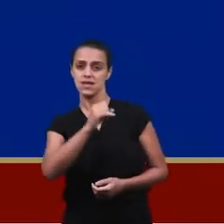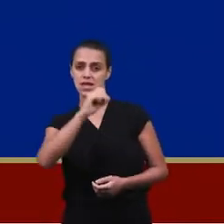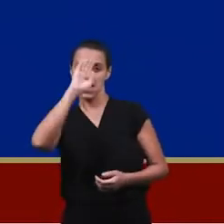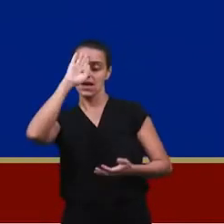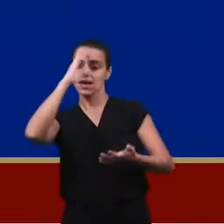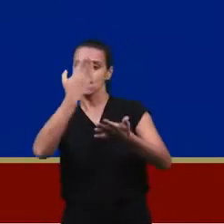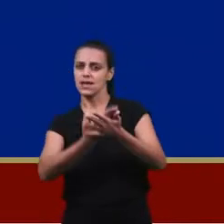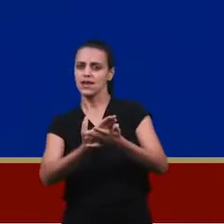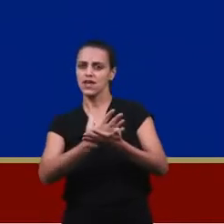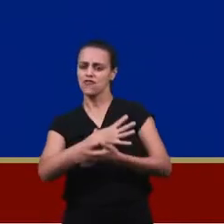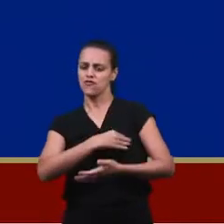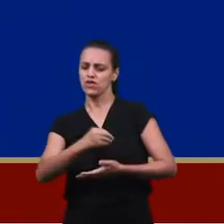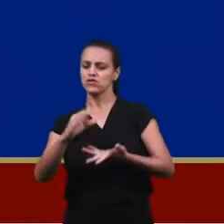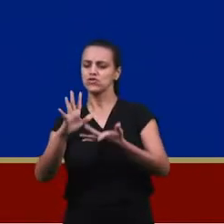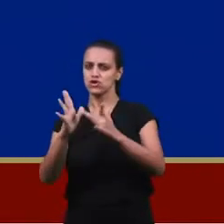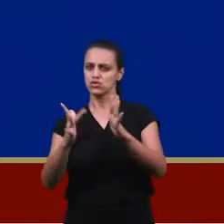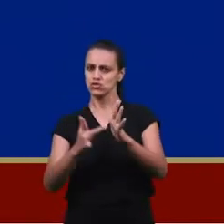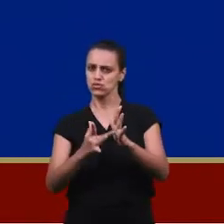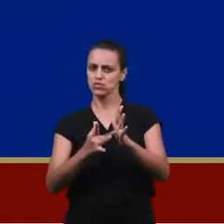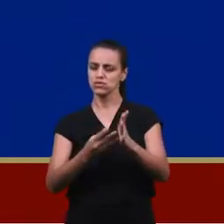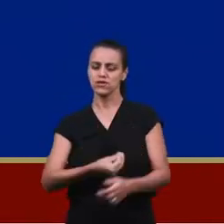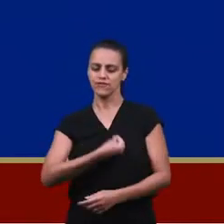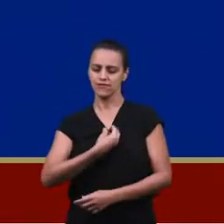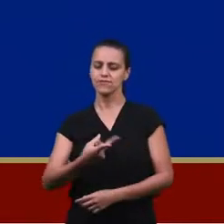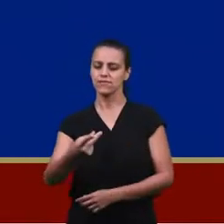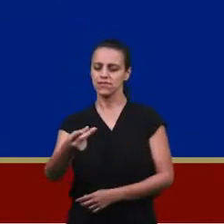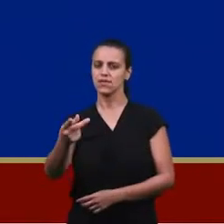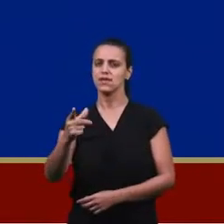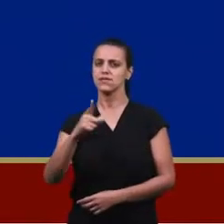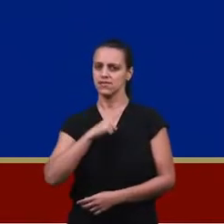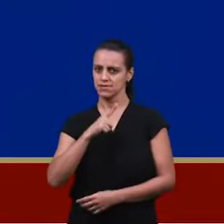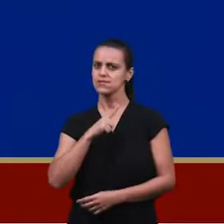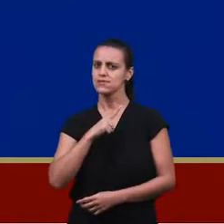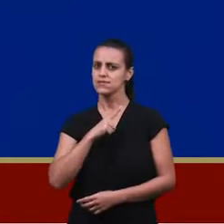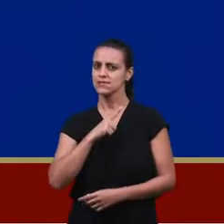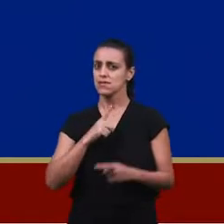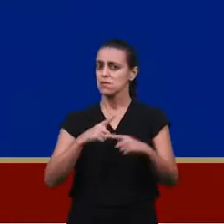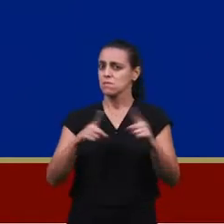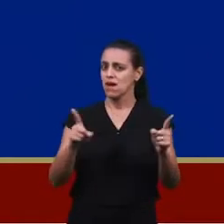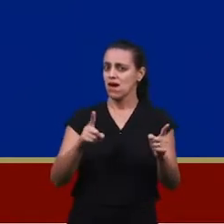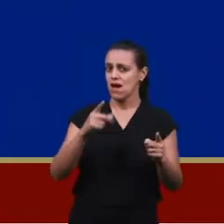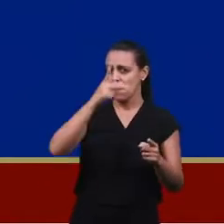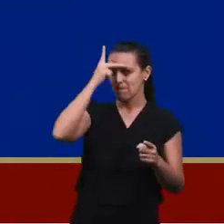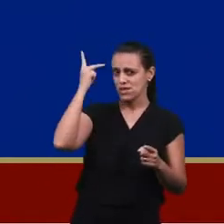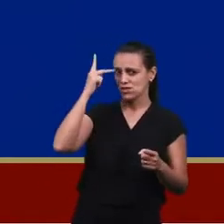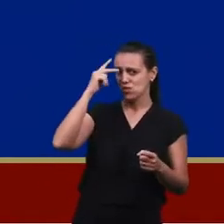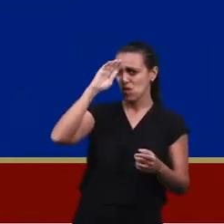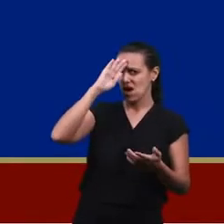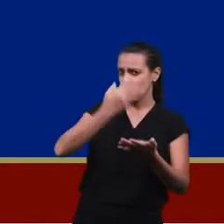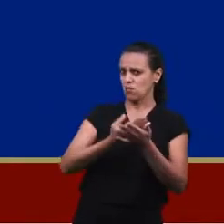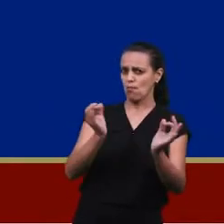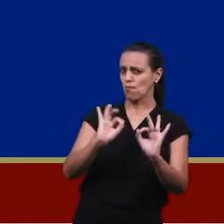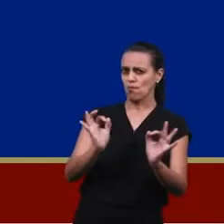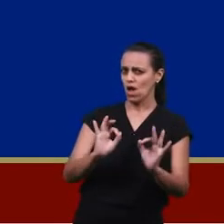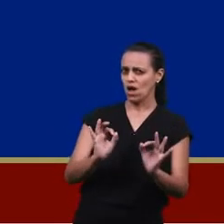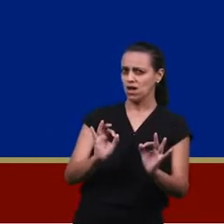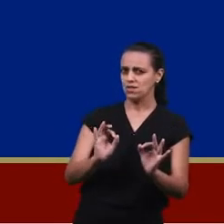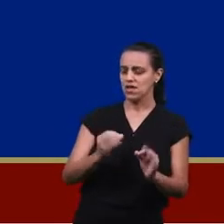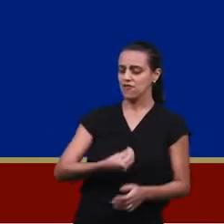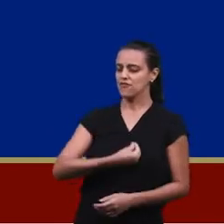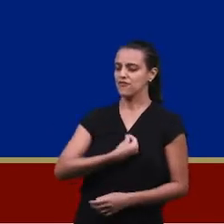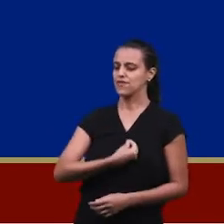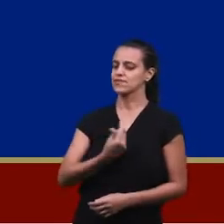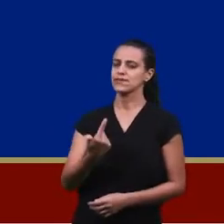Jesus, that is, has everlasting life. And he who does not believe the Son shall not see life,